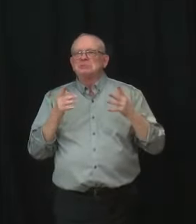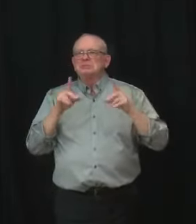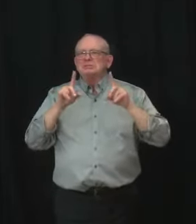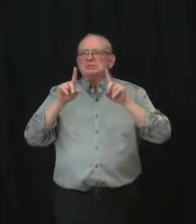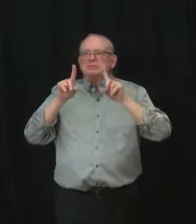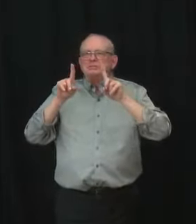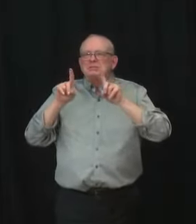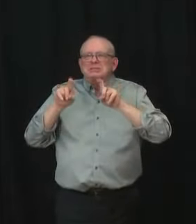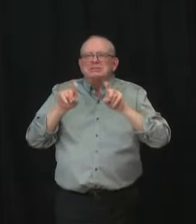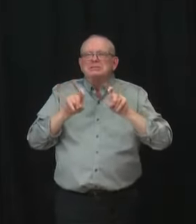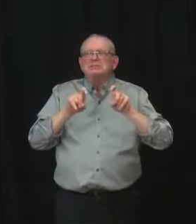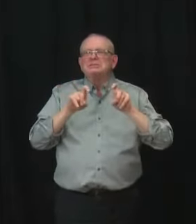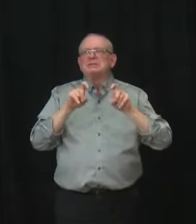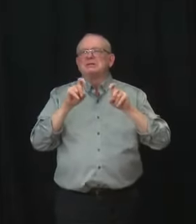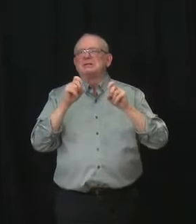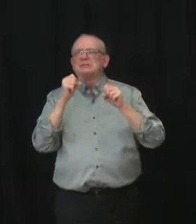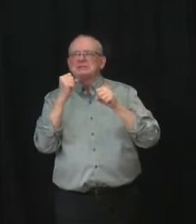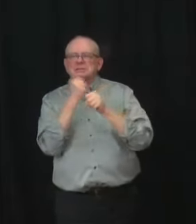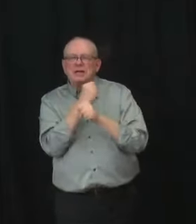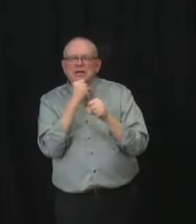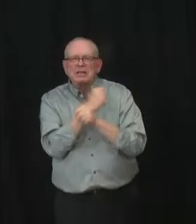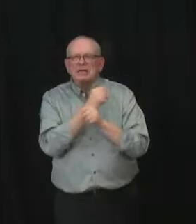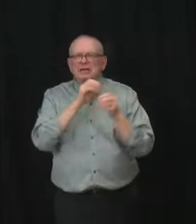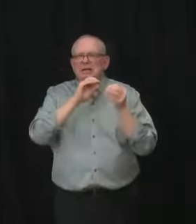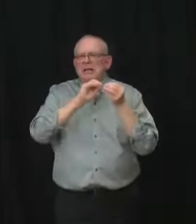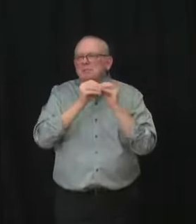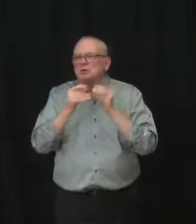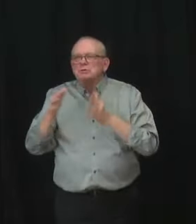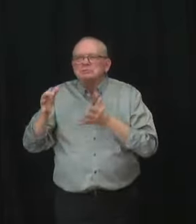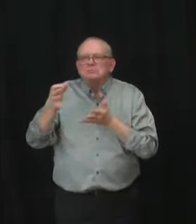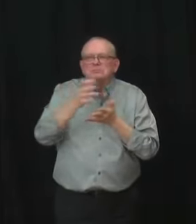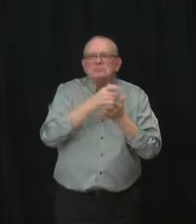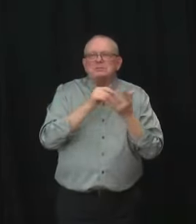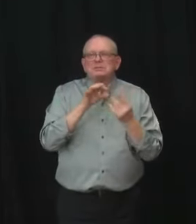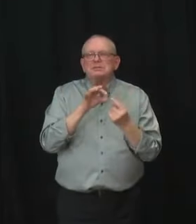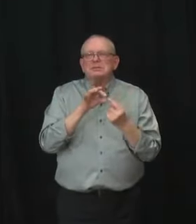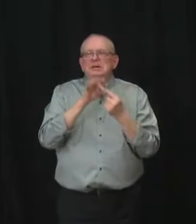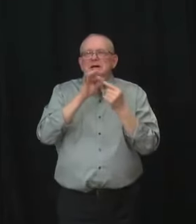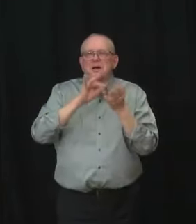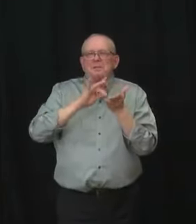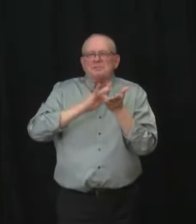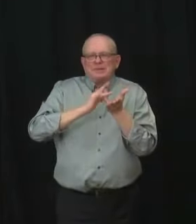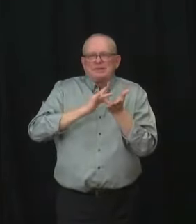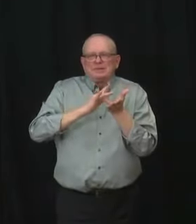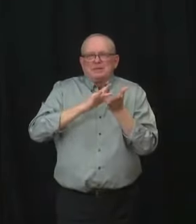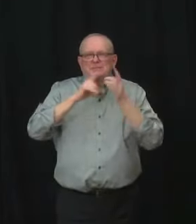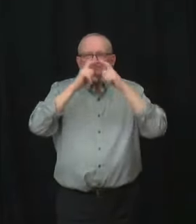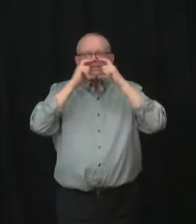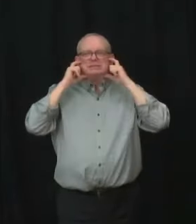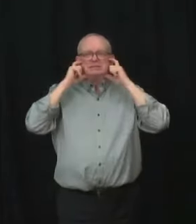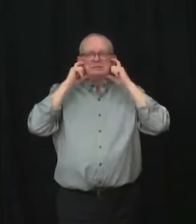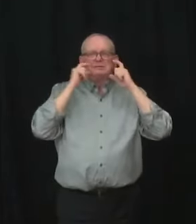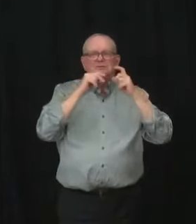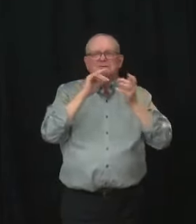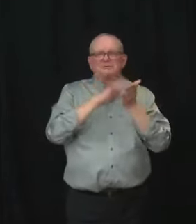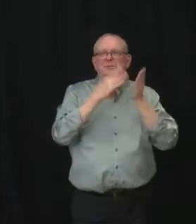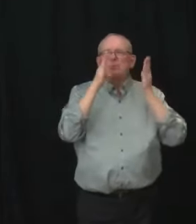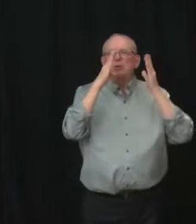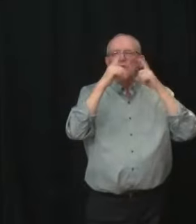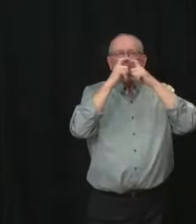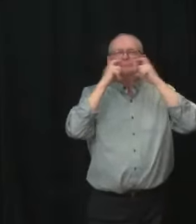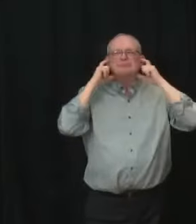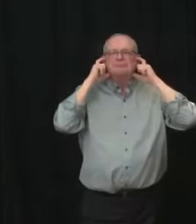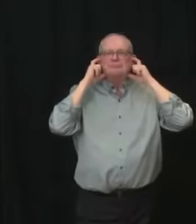at the impact of medical masks in particular, and those are the medical-grade surgical-type masks that showed reductions